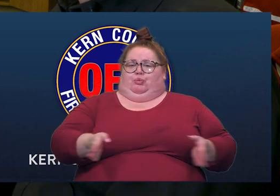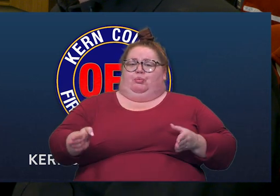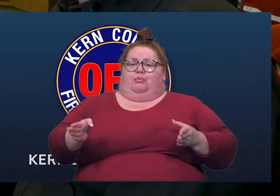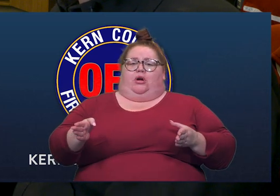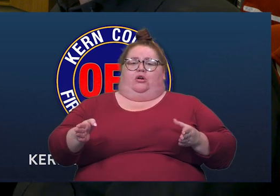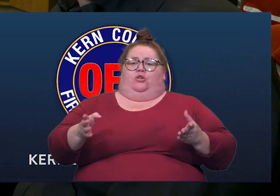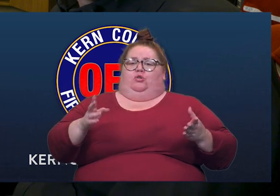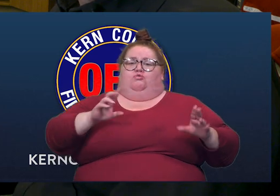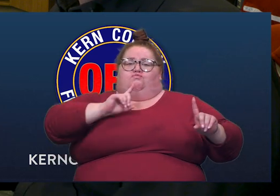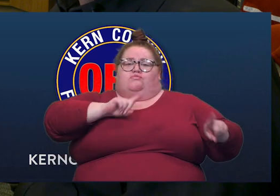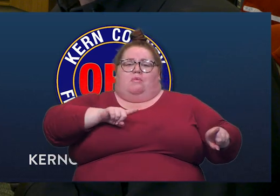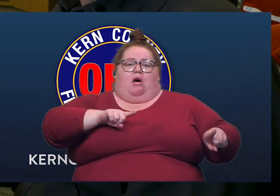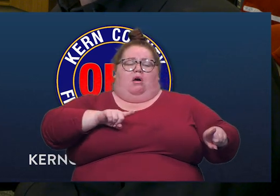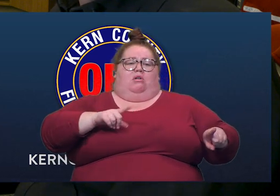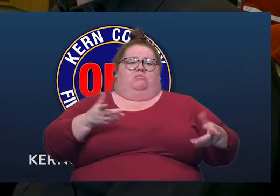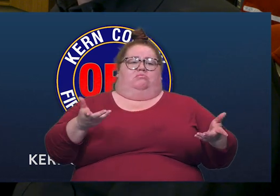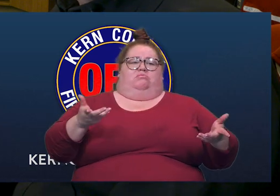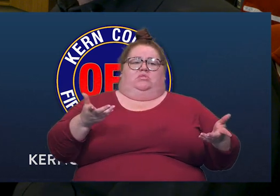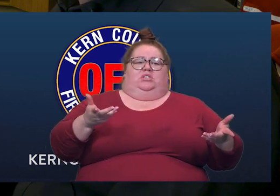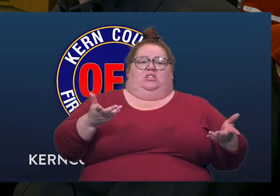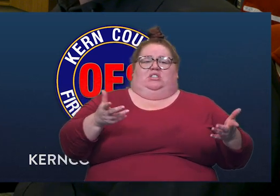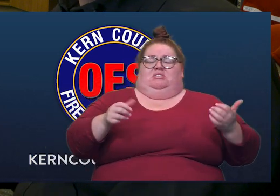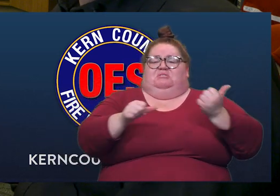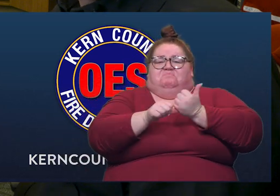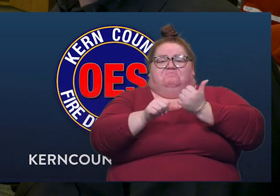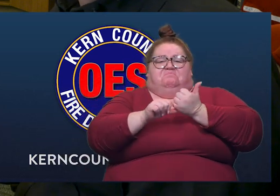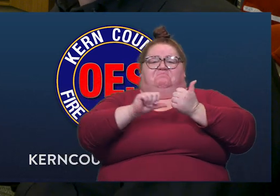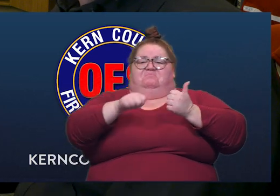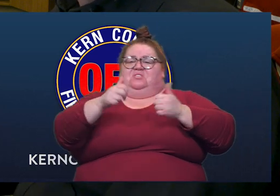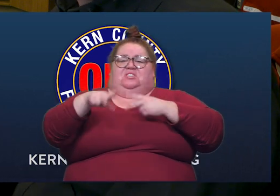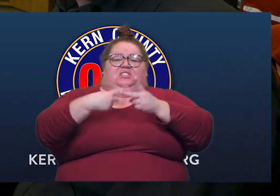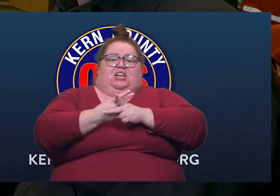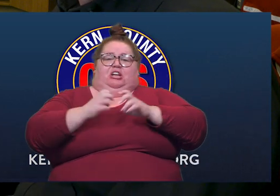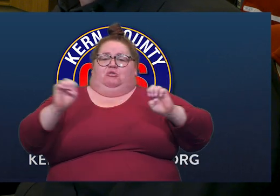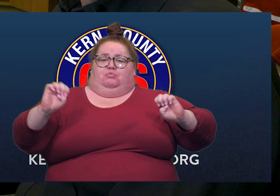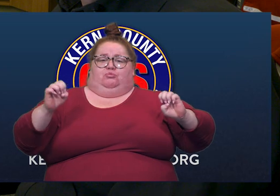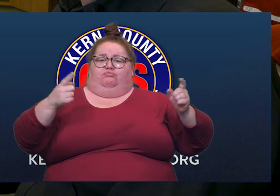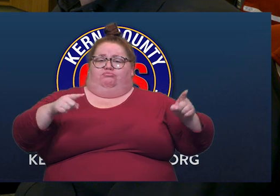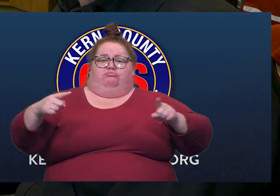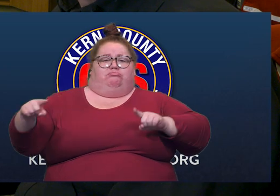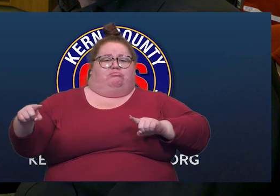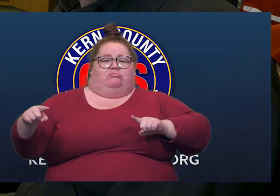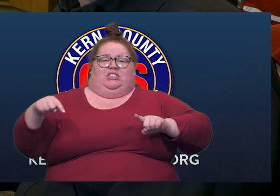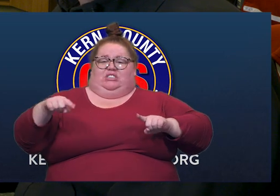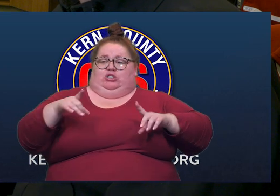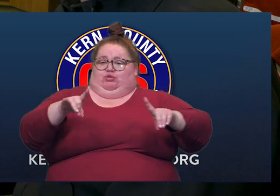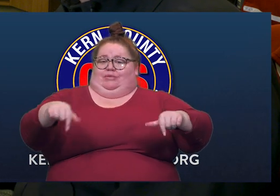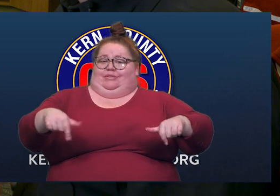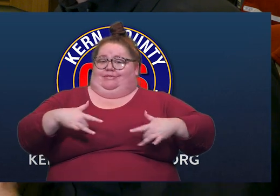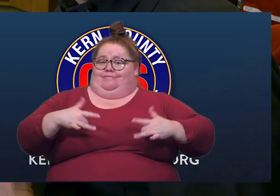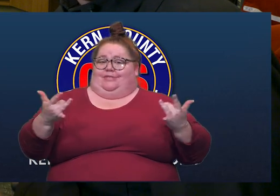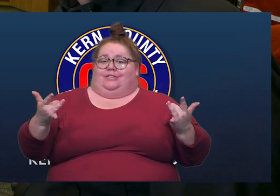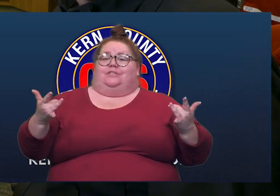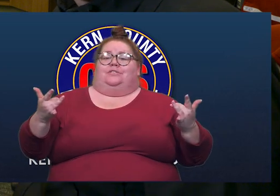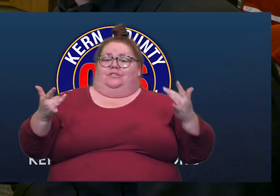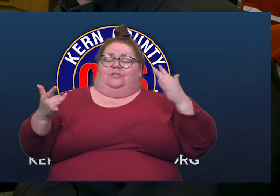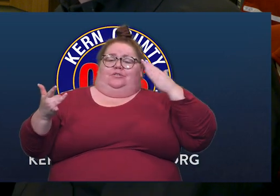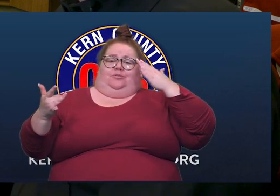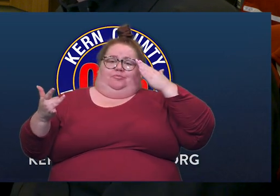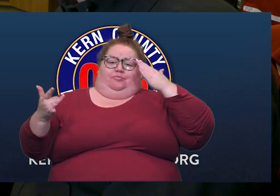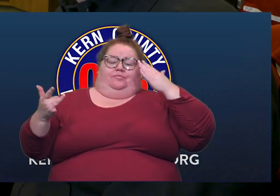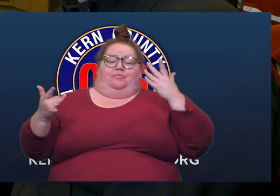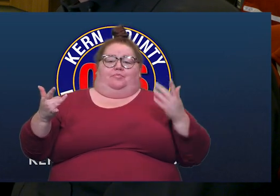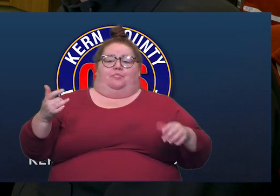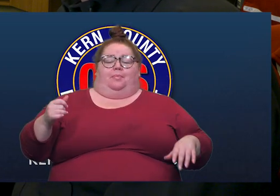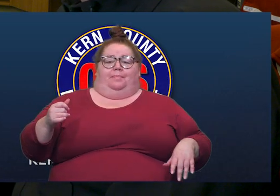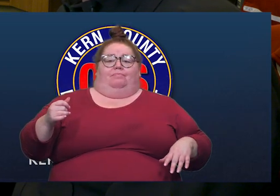to respond and assist in any kind of emergency that happens throughout this event. So